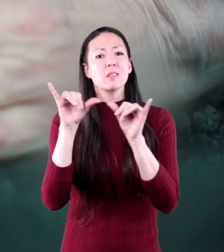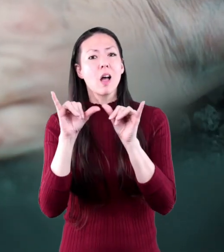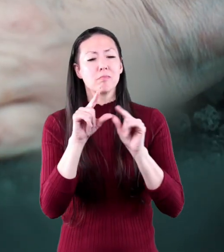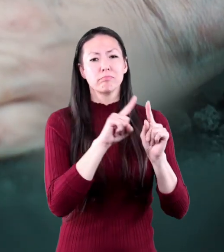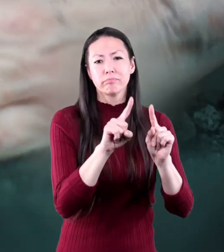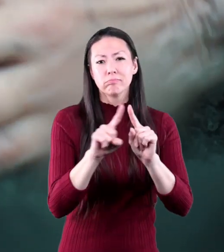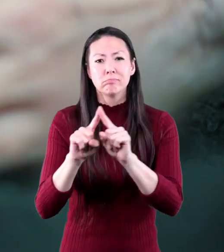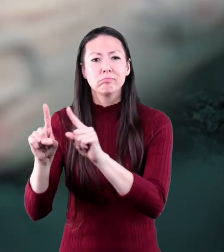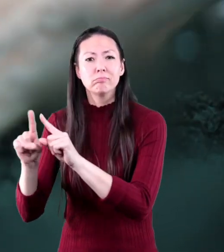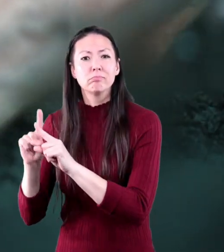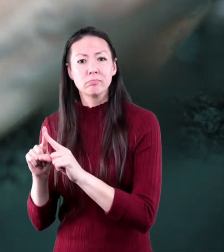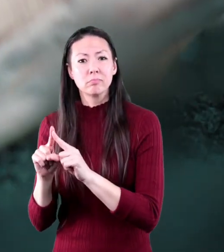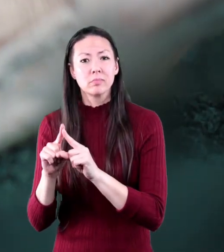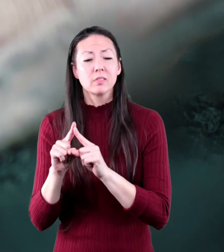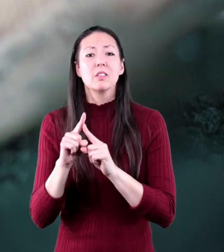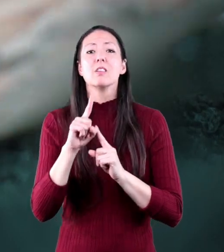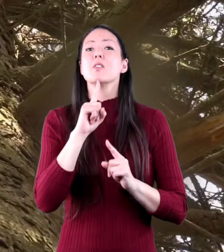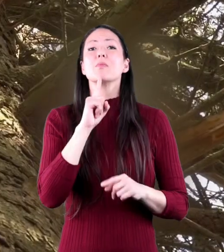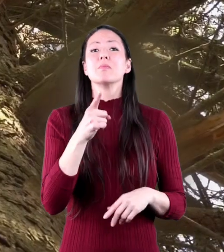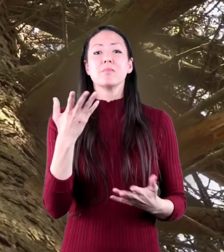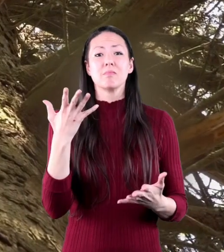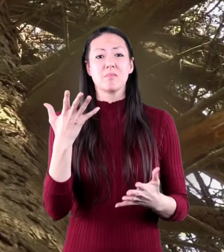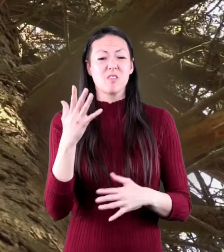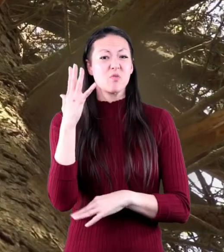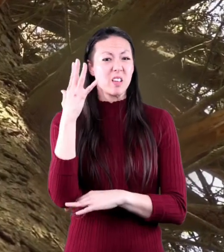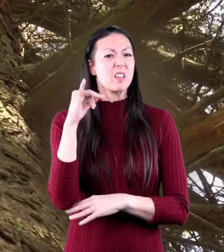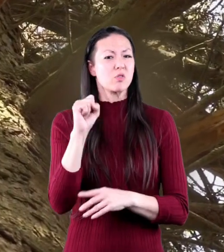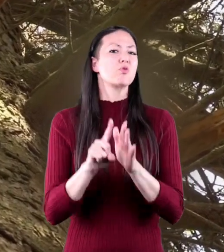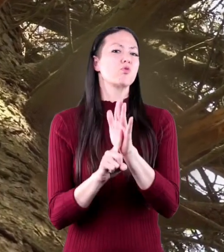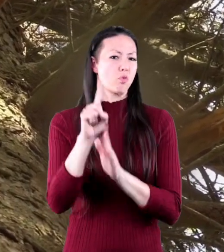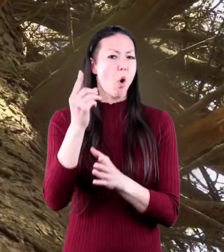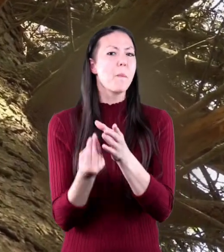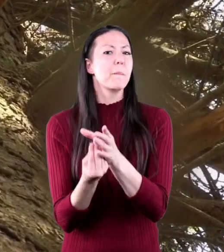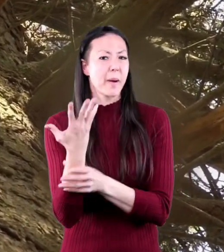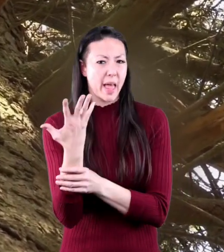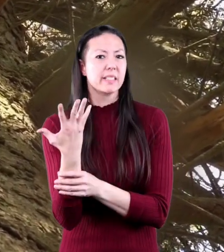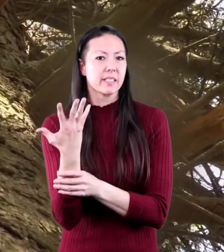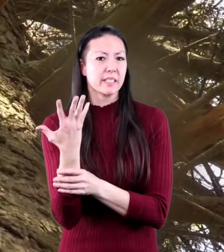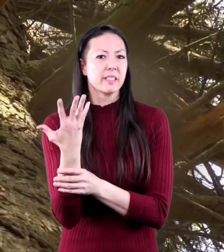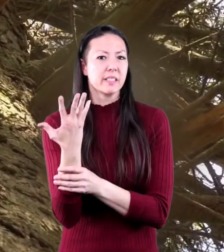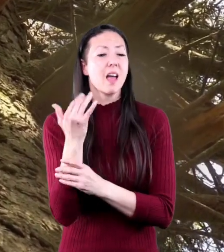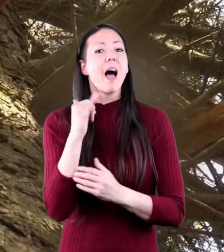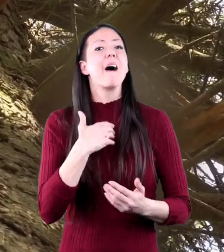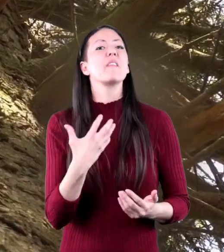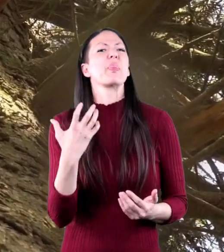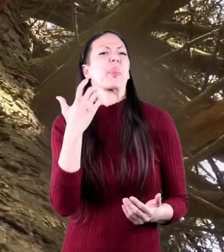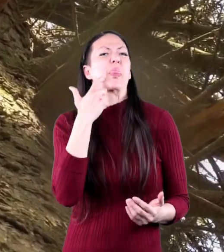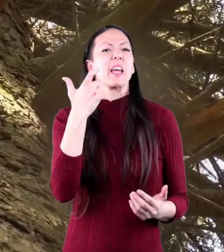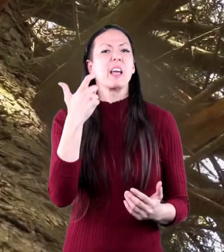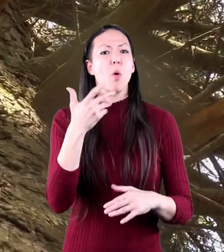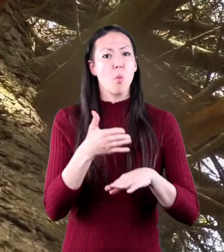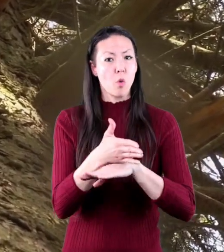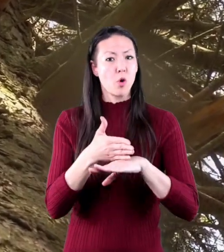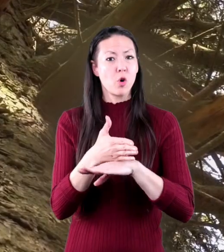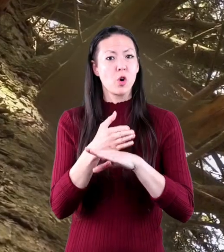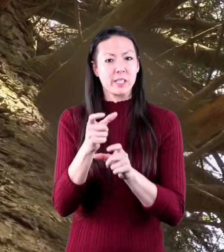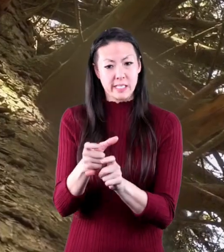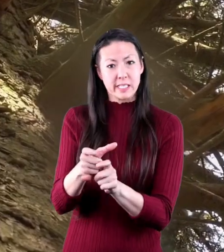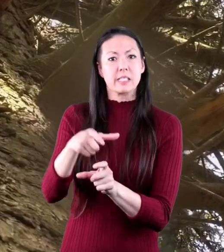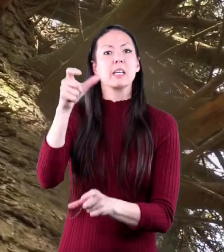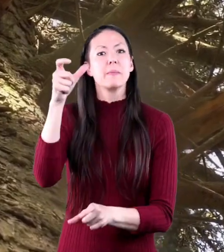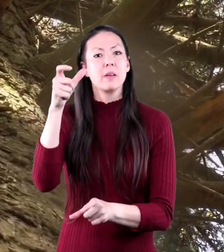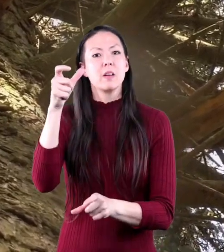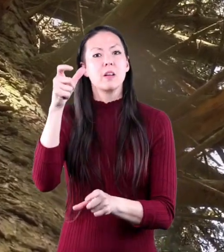and they come in all sizes in between. Scientifically speaking, a tree is a tall plant that has a thick,